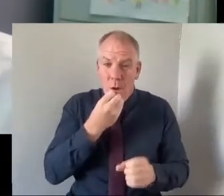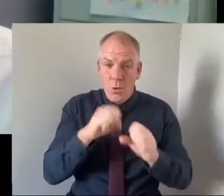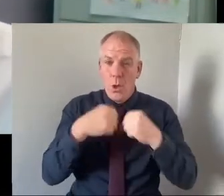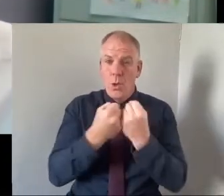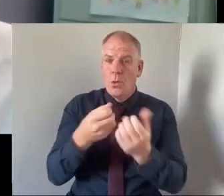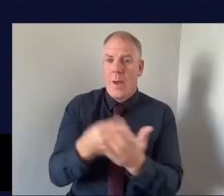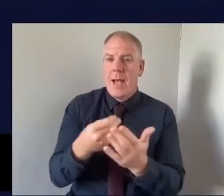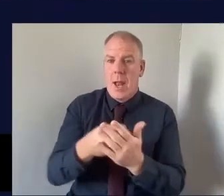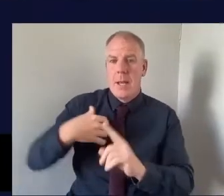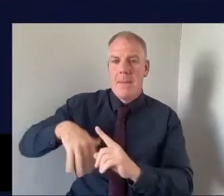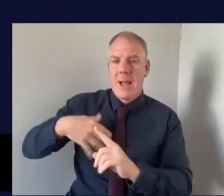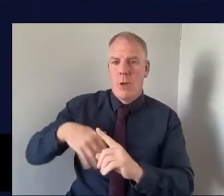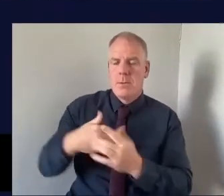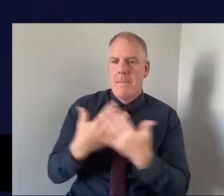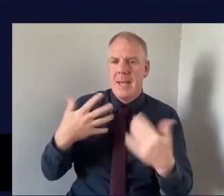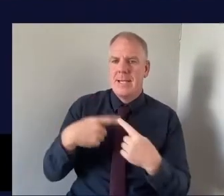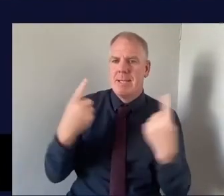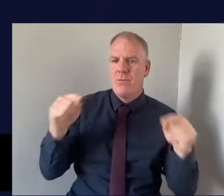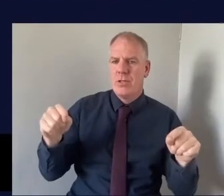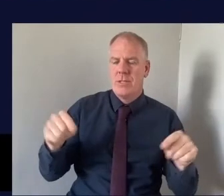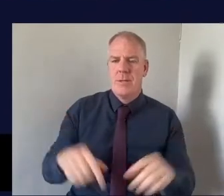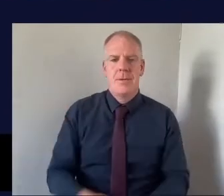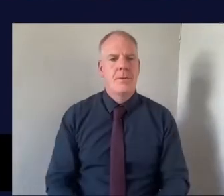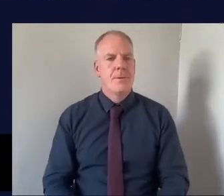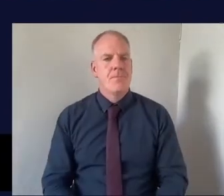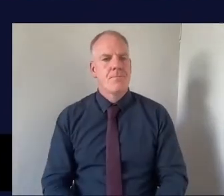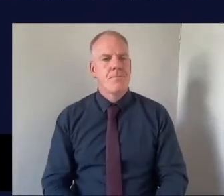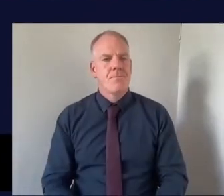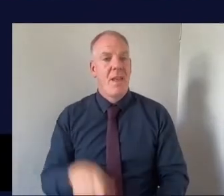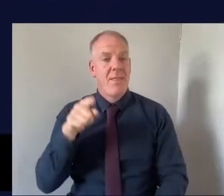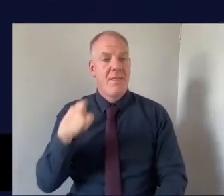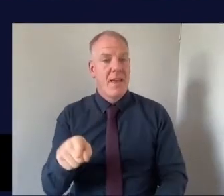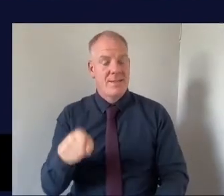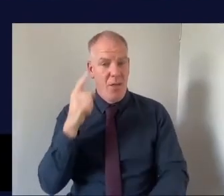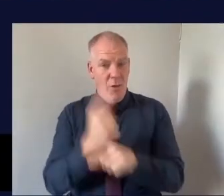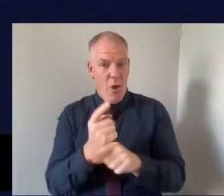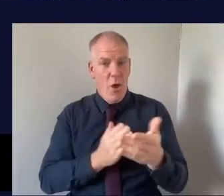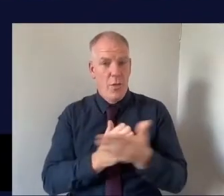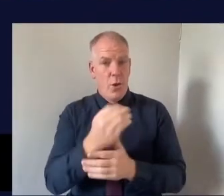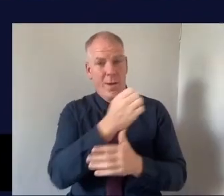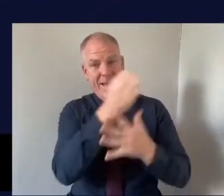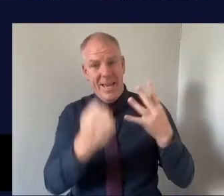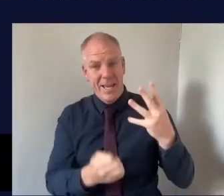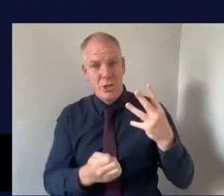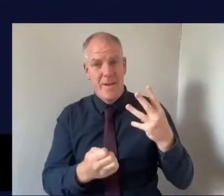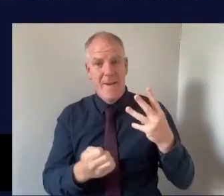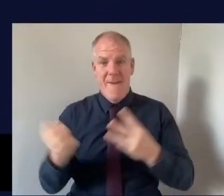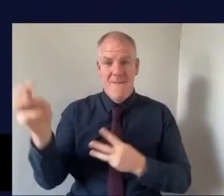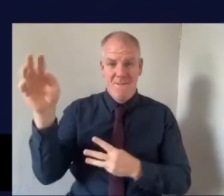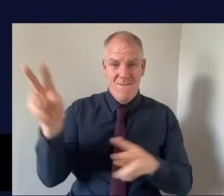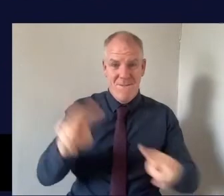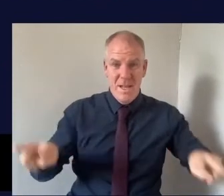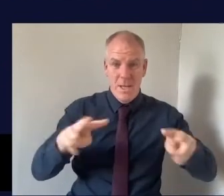background. And that's something you know that they came across very strongly in each of your videos there that you know